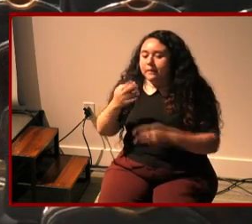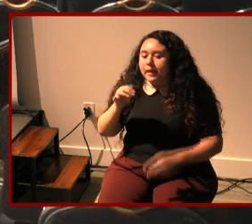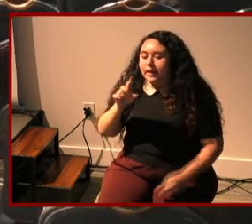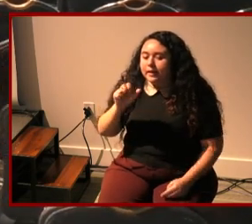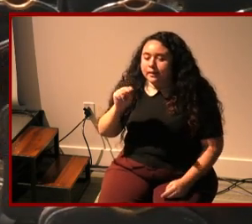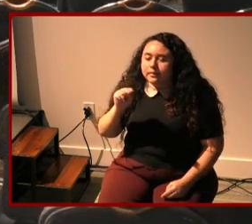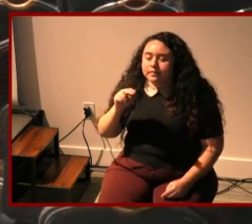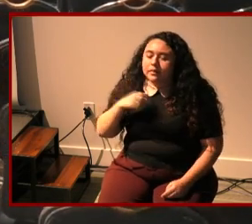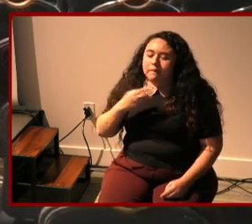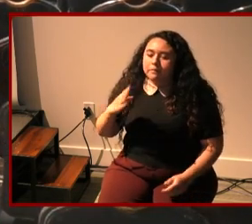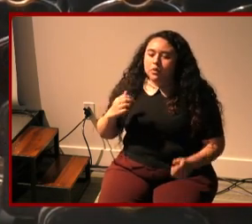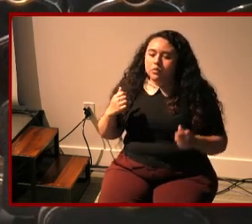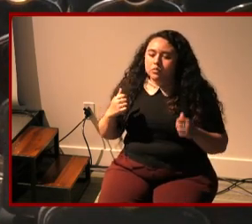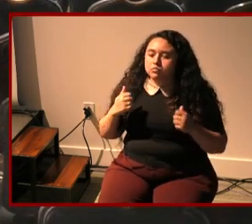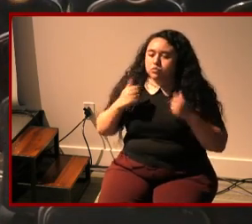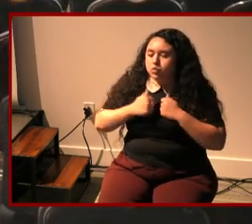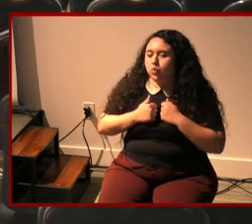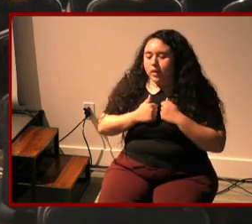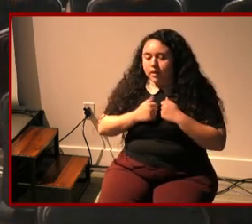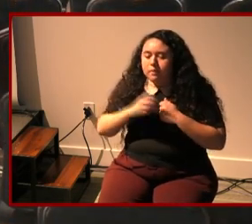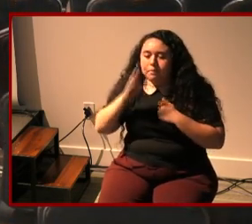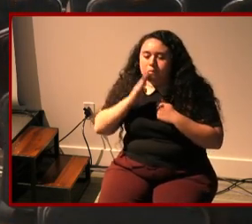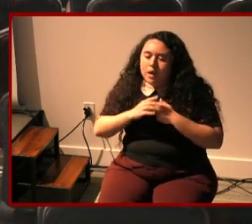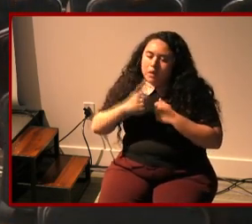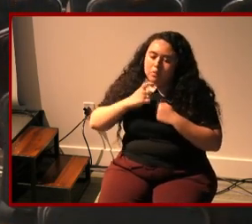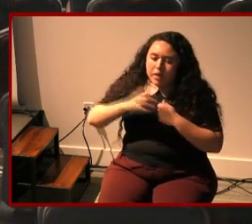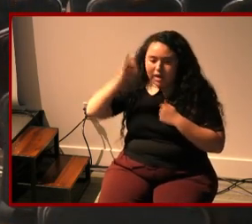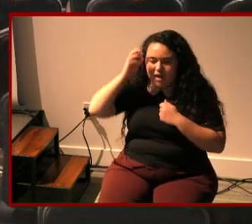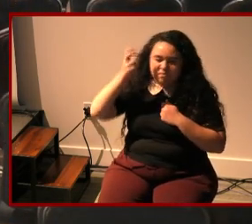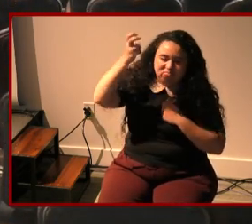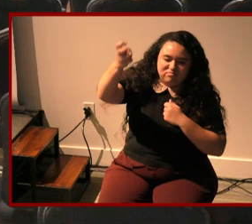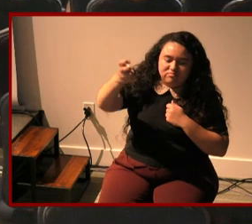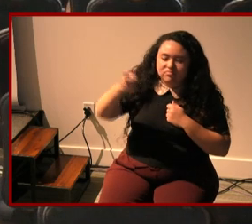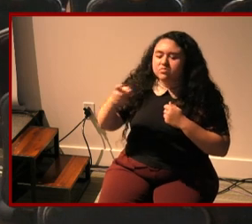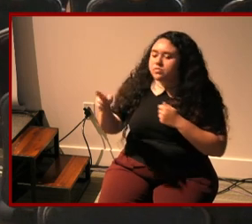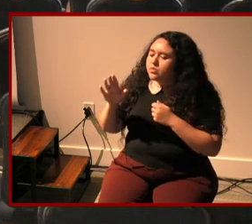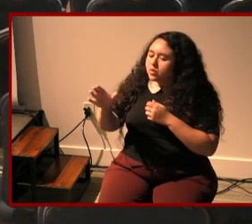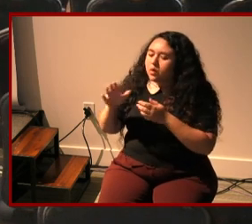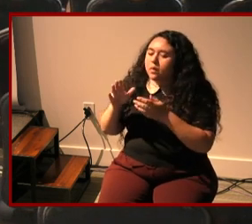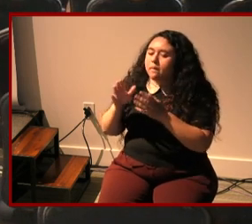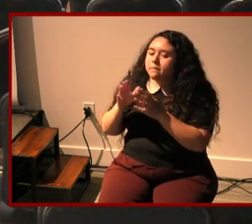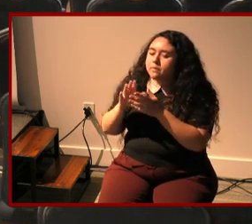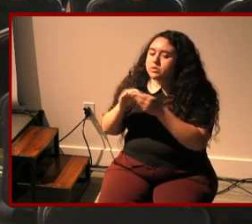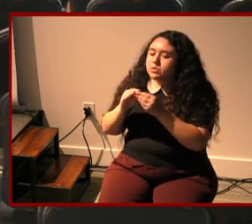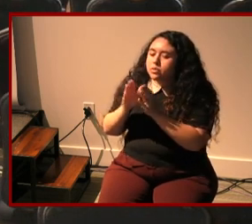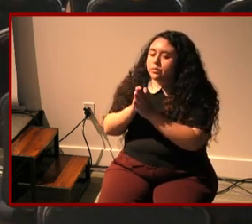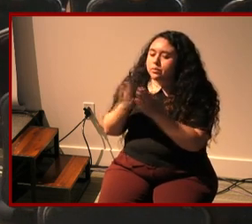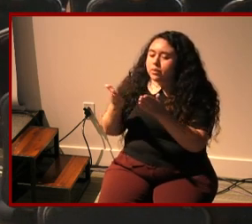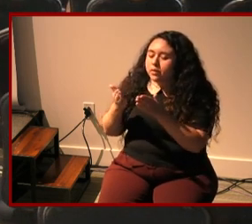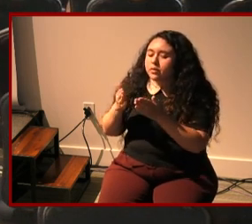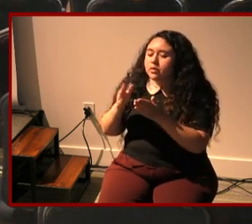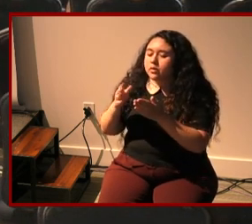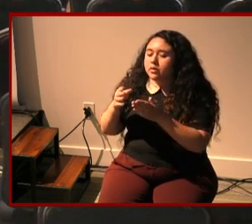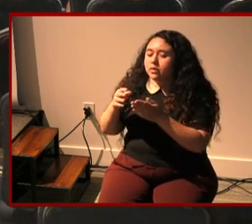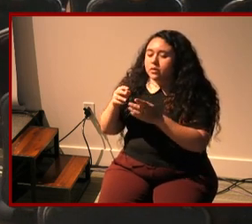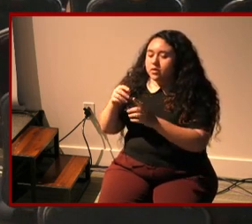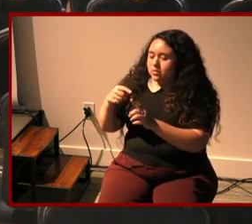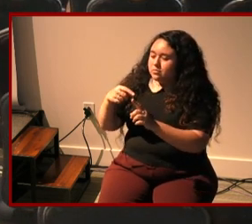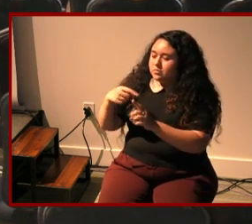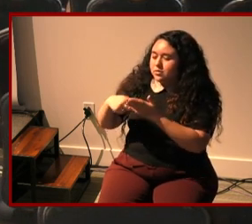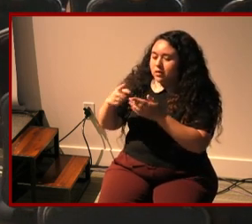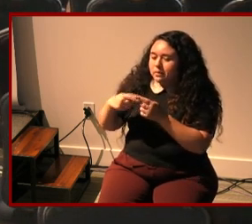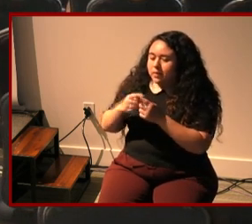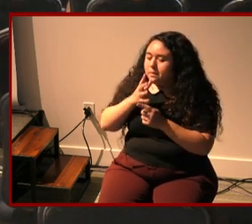you talk a lot about or like the whole point of your book is the parents perspective and like questioning their authority and talking about like the